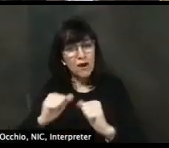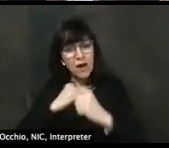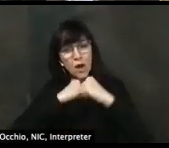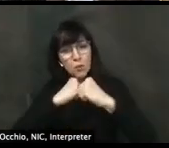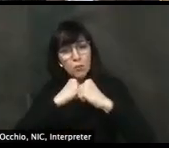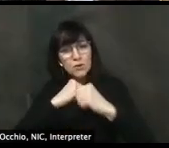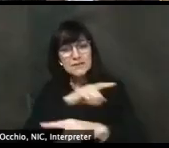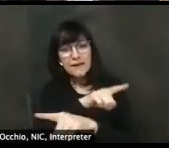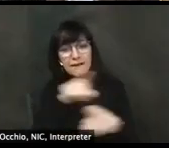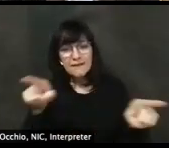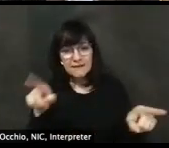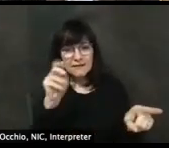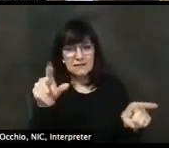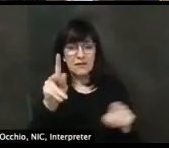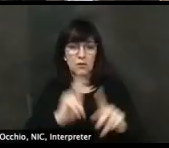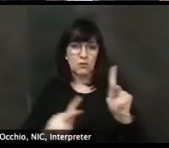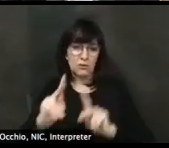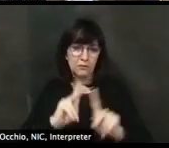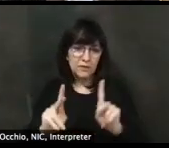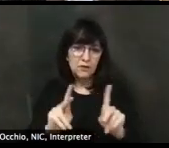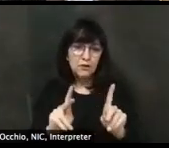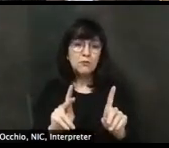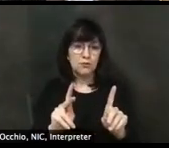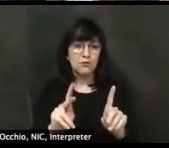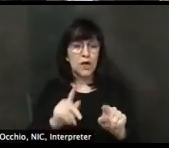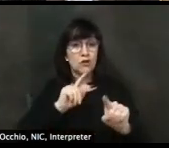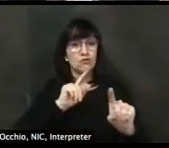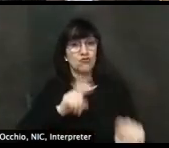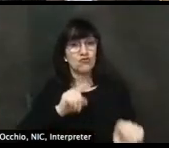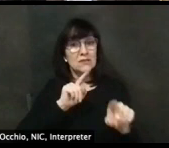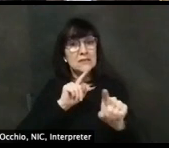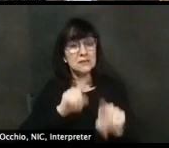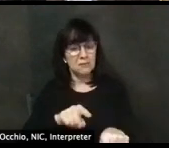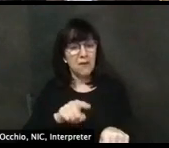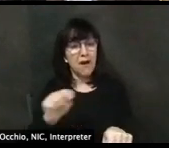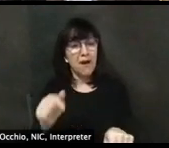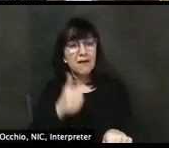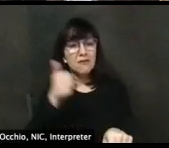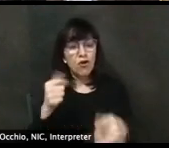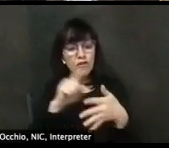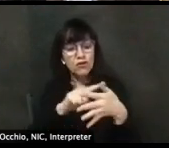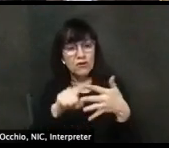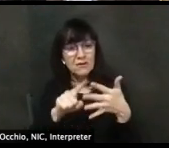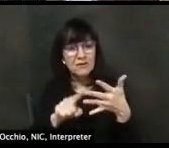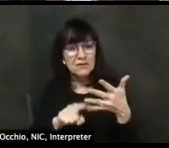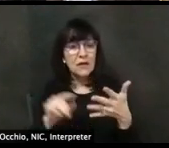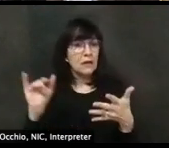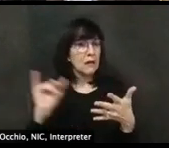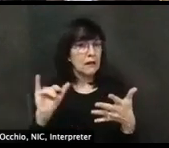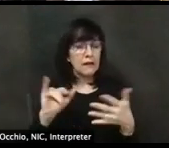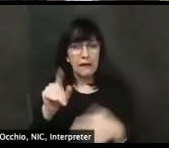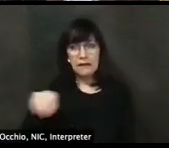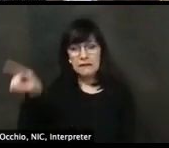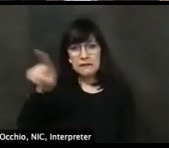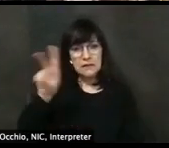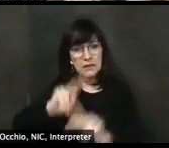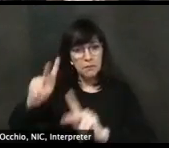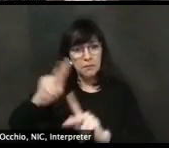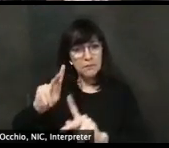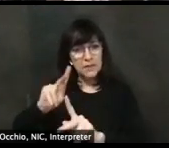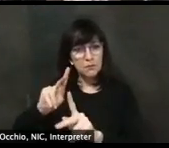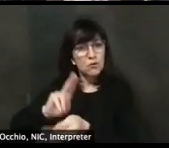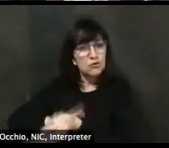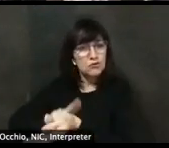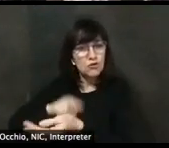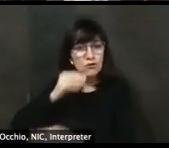to a number of aspects of this crisis, like protecting people in long-term care facilities, which I'm happy to